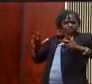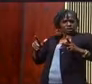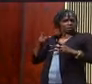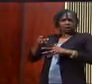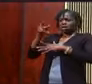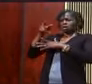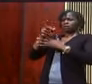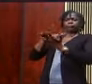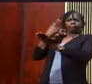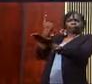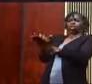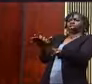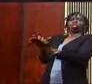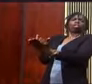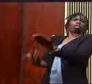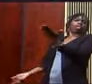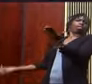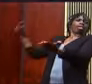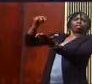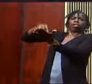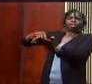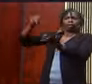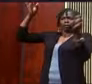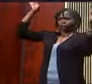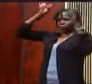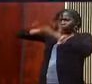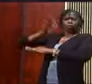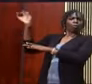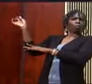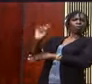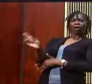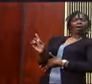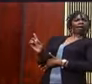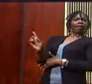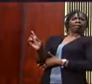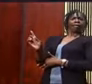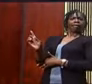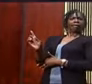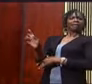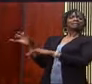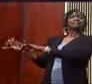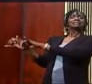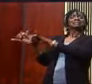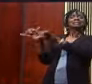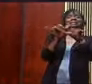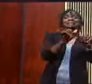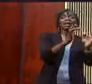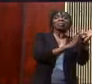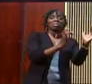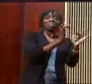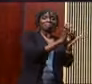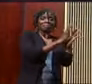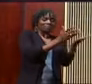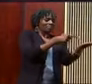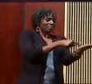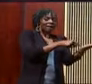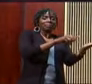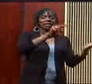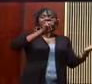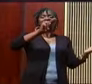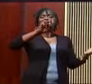Didn't know where he was. And that's exactly where my man Nehemiah must have been because